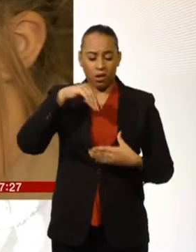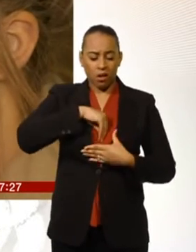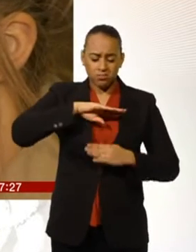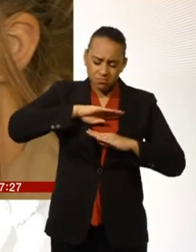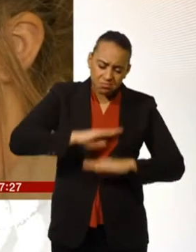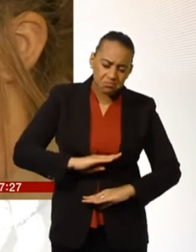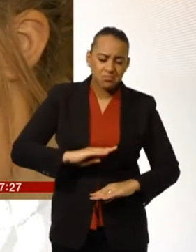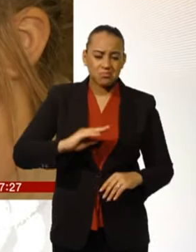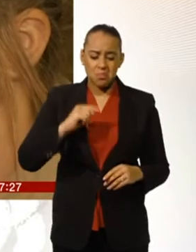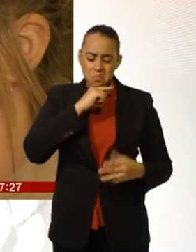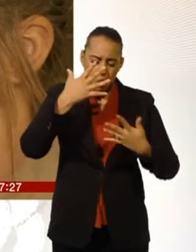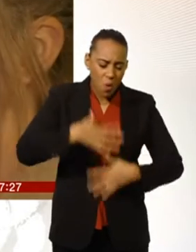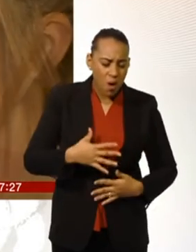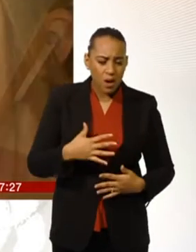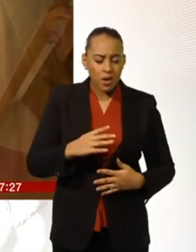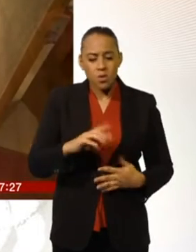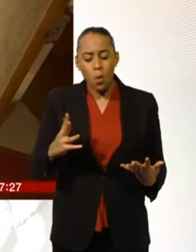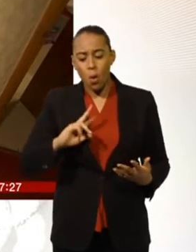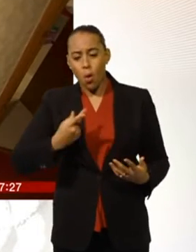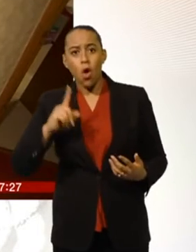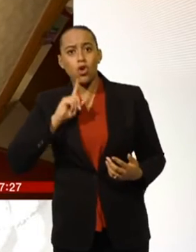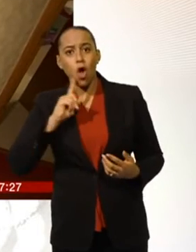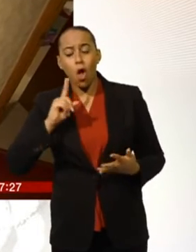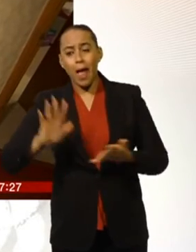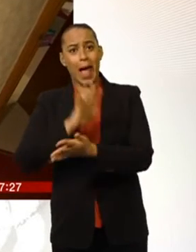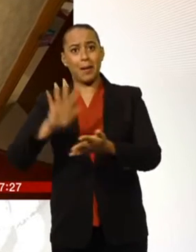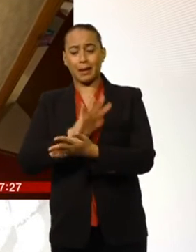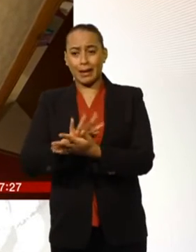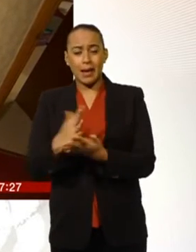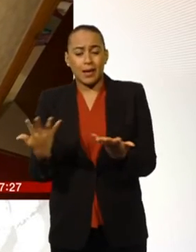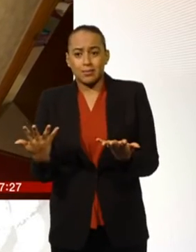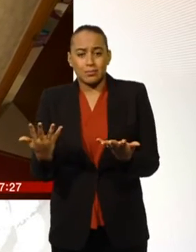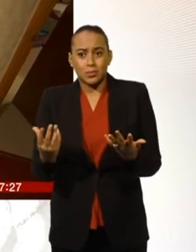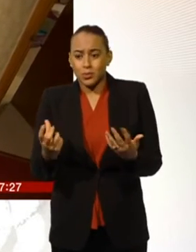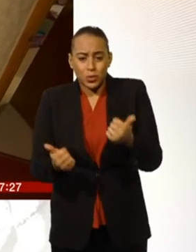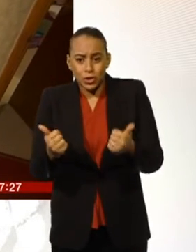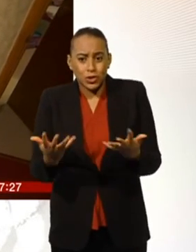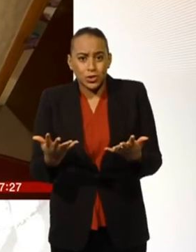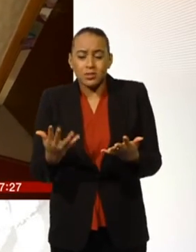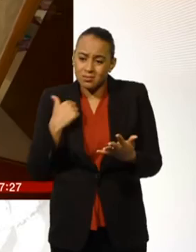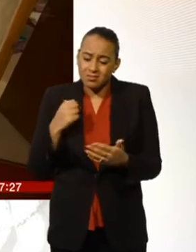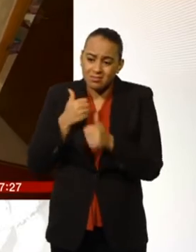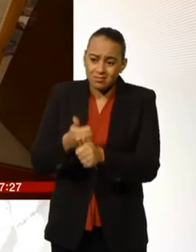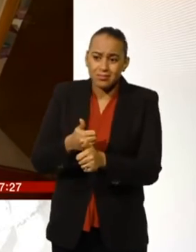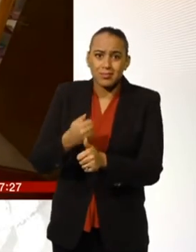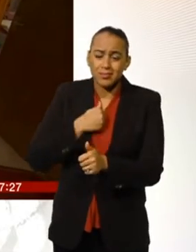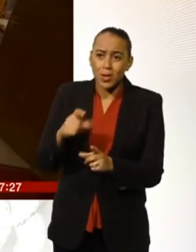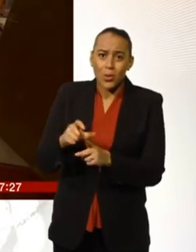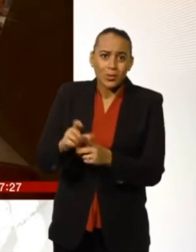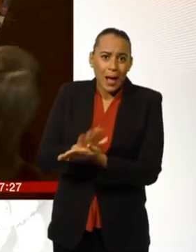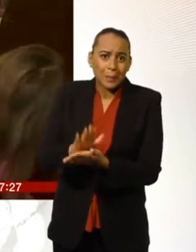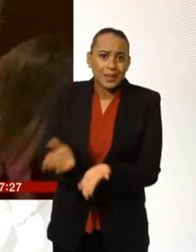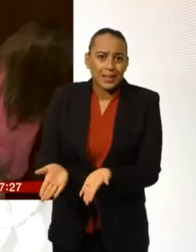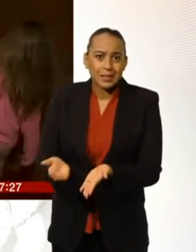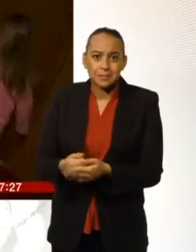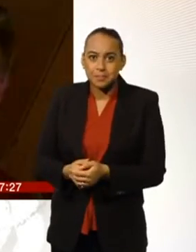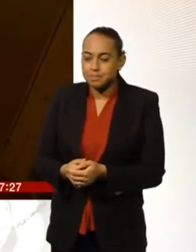keeping the world happy or keeping your child happy. It's time to go to sleep. Hopefully today's report will protect